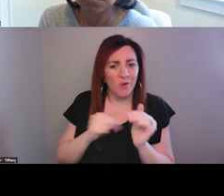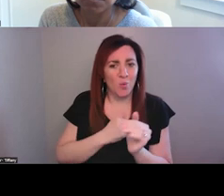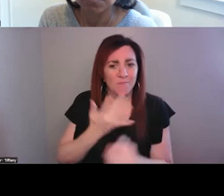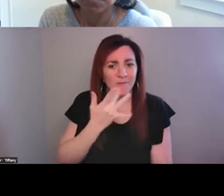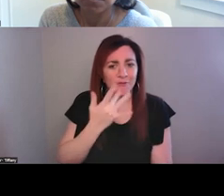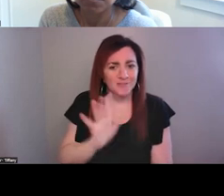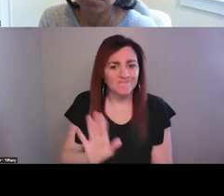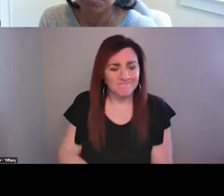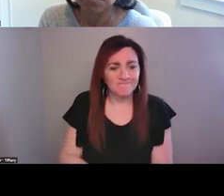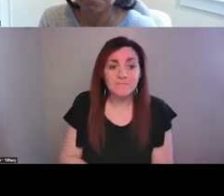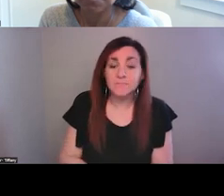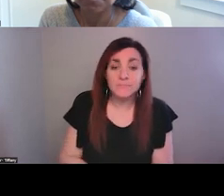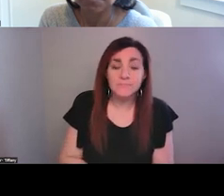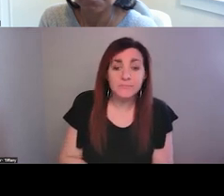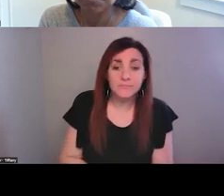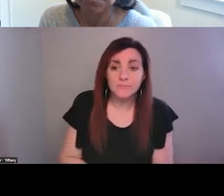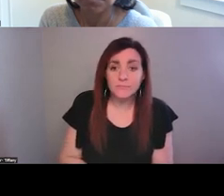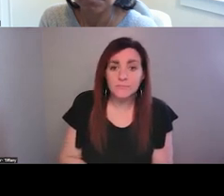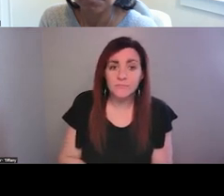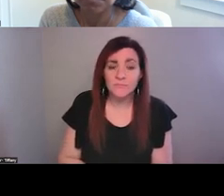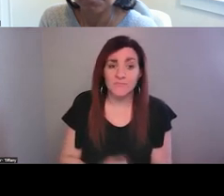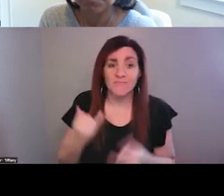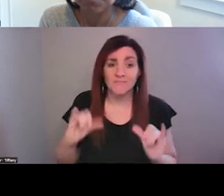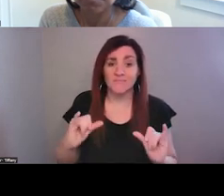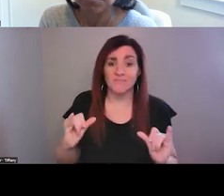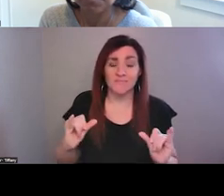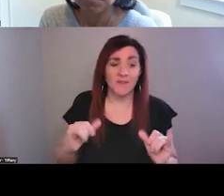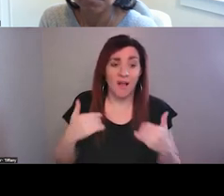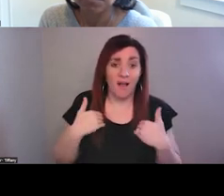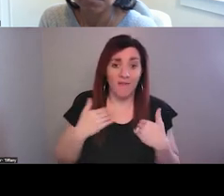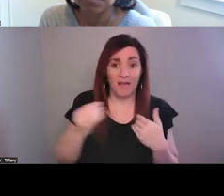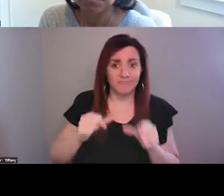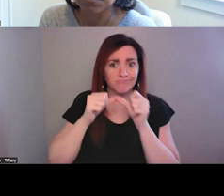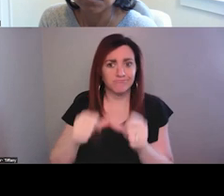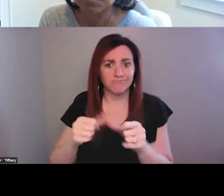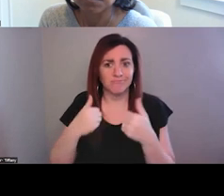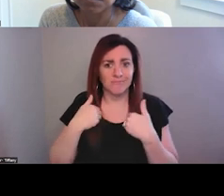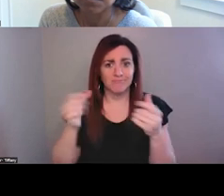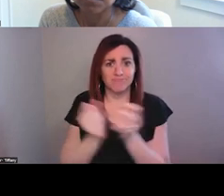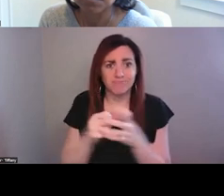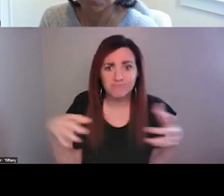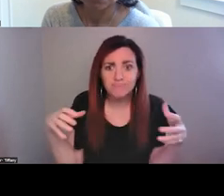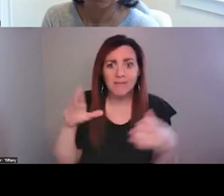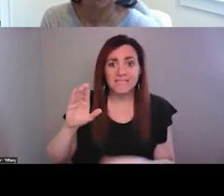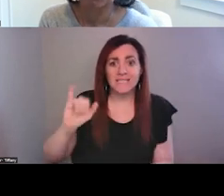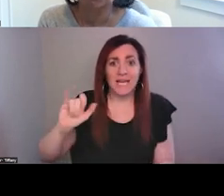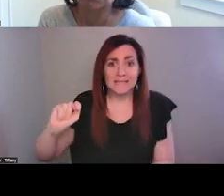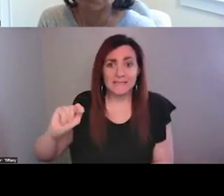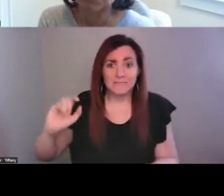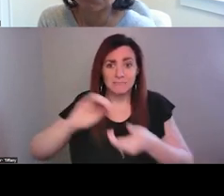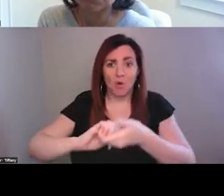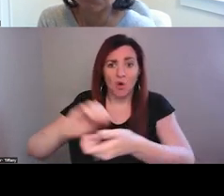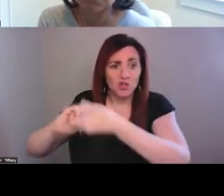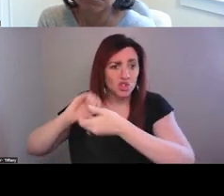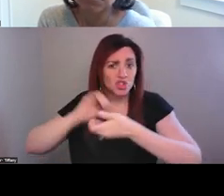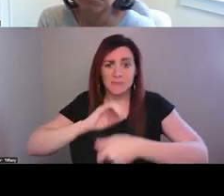And then, of course, we've still got and we've continually had robust CIT community partnerships and supports.